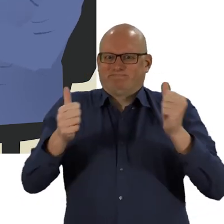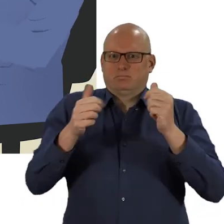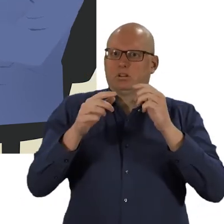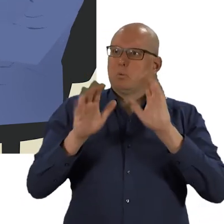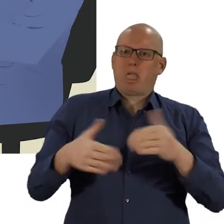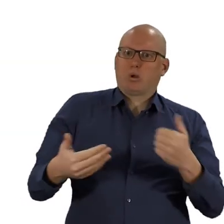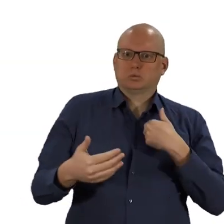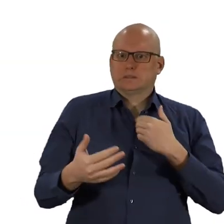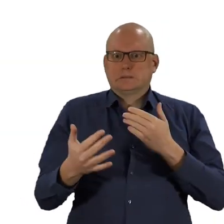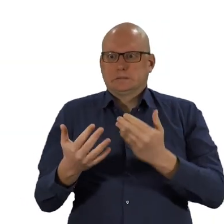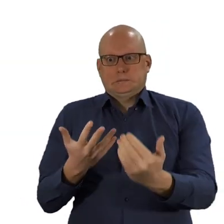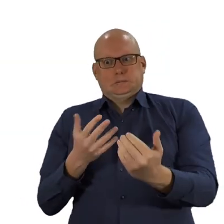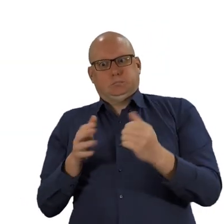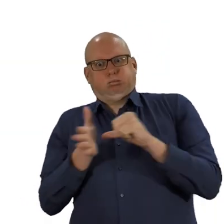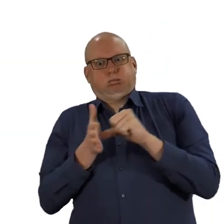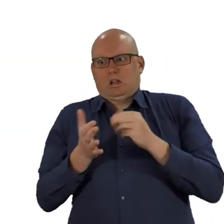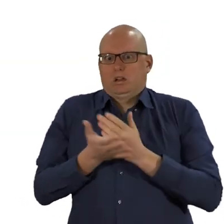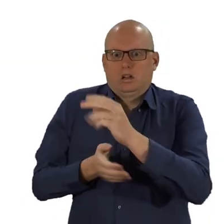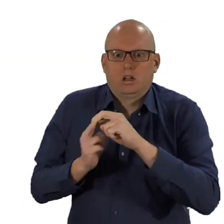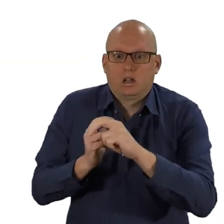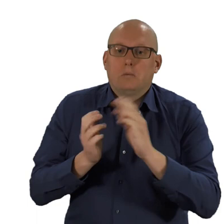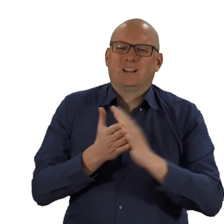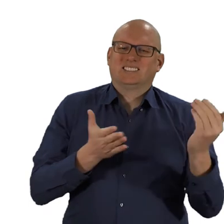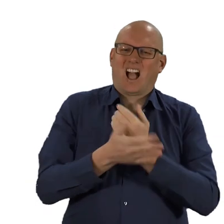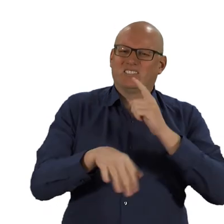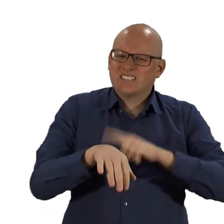Saving you time, stress and money.